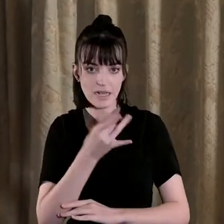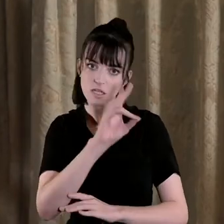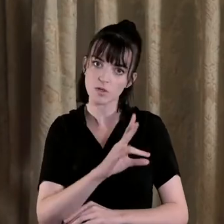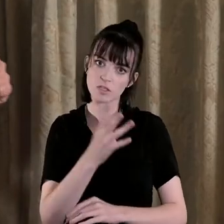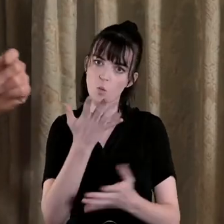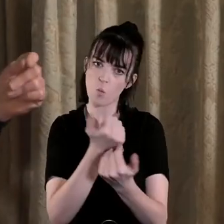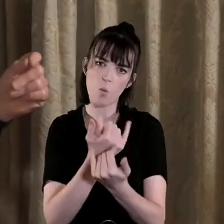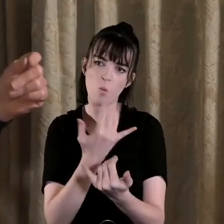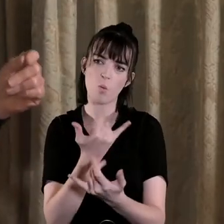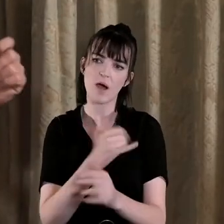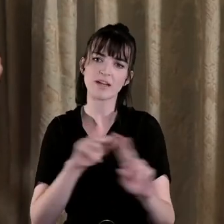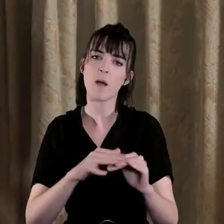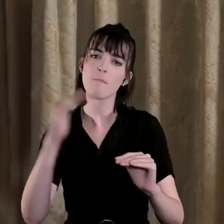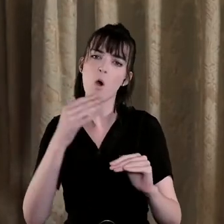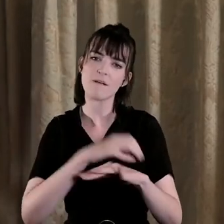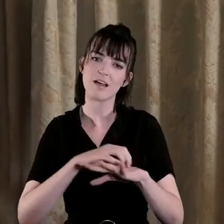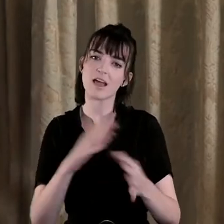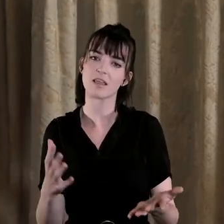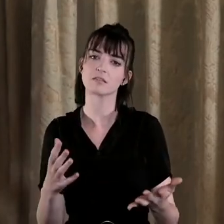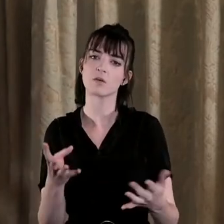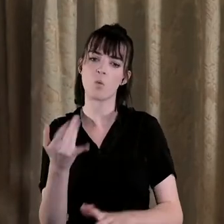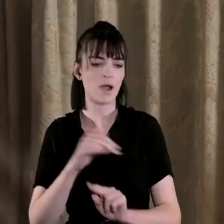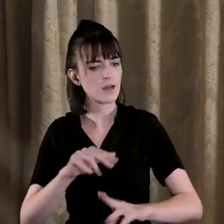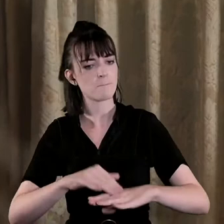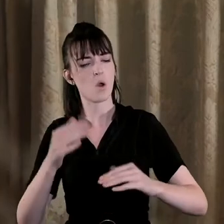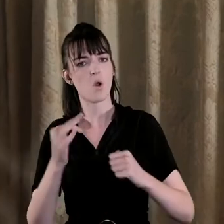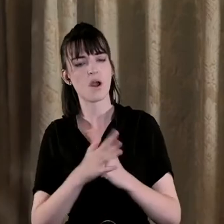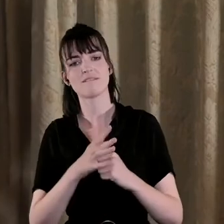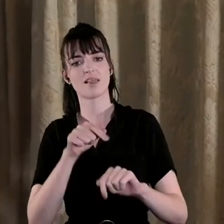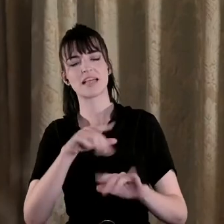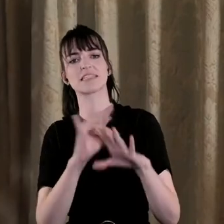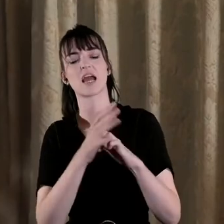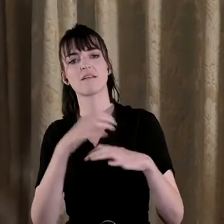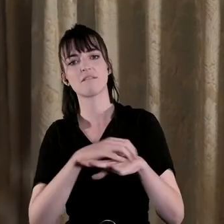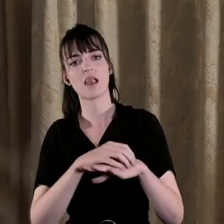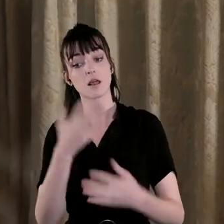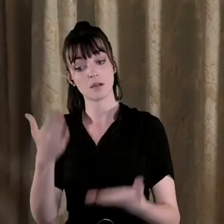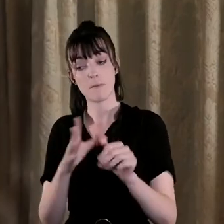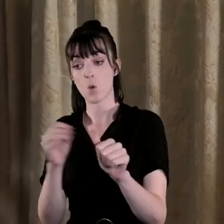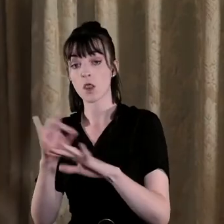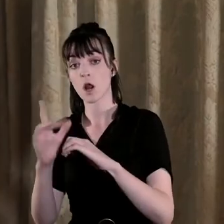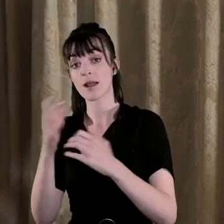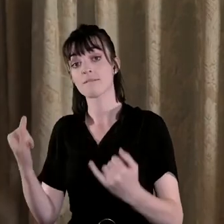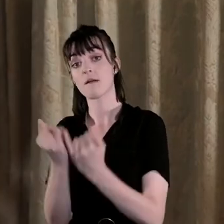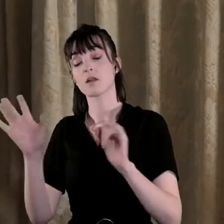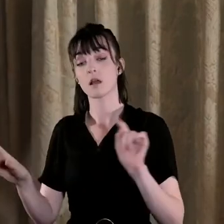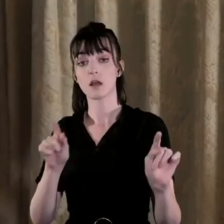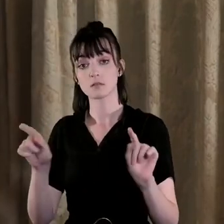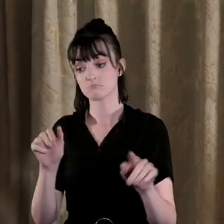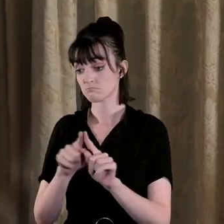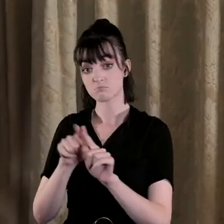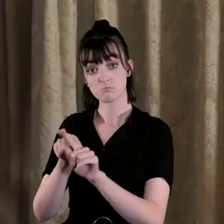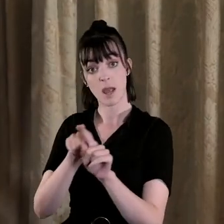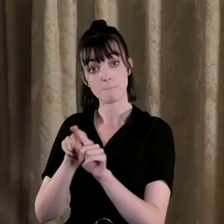violence why do we not have more certain types of violence how does that compare across other conflicts and that brings us into a whole range of